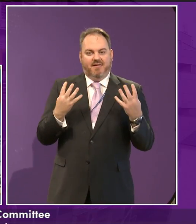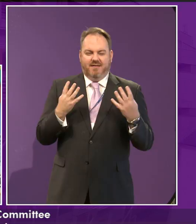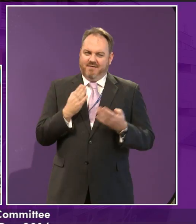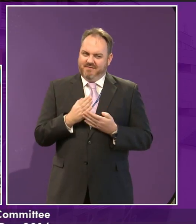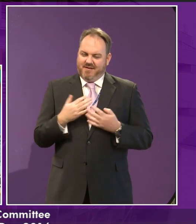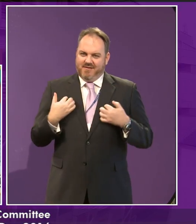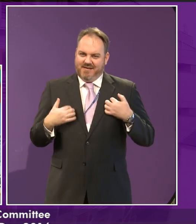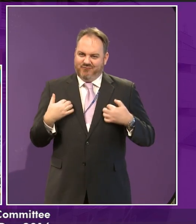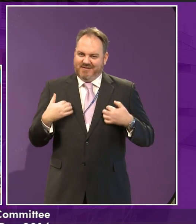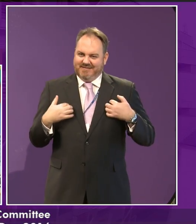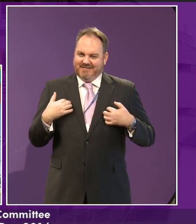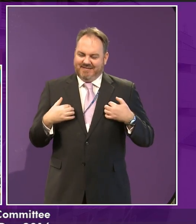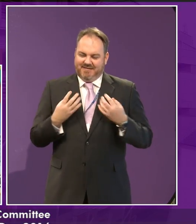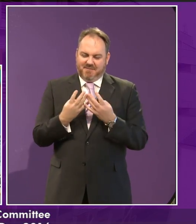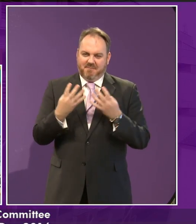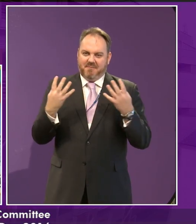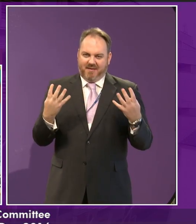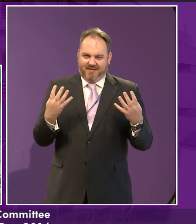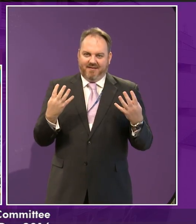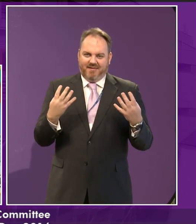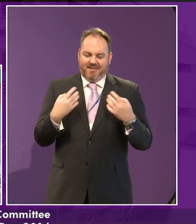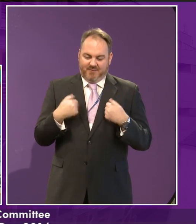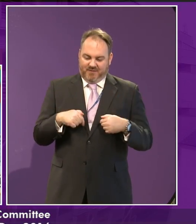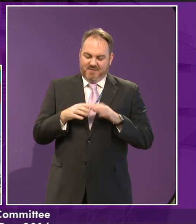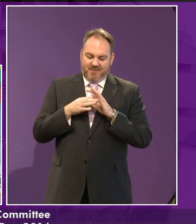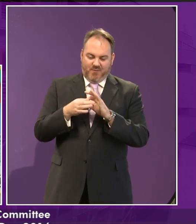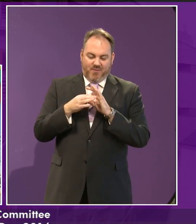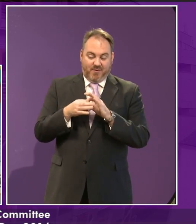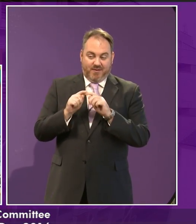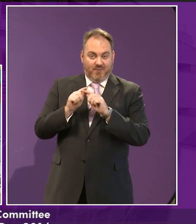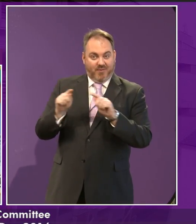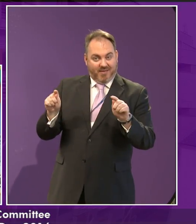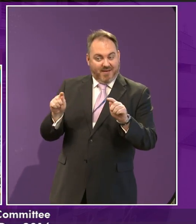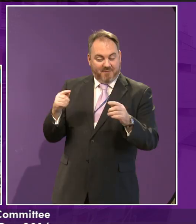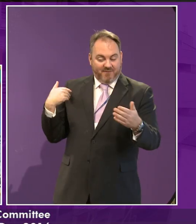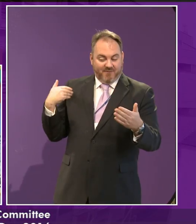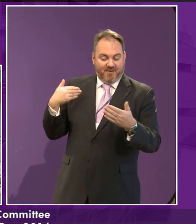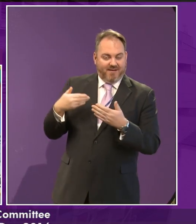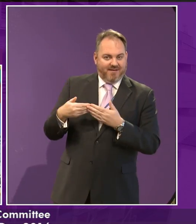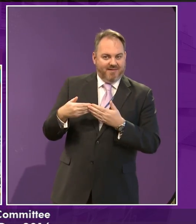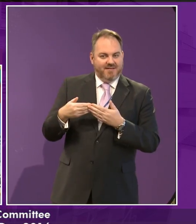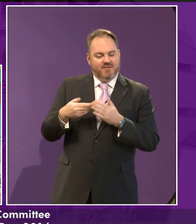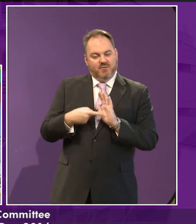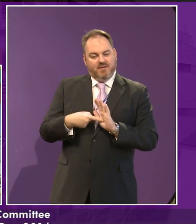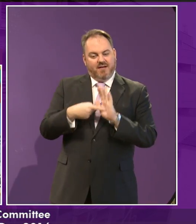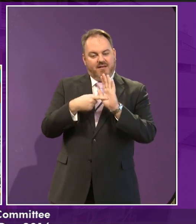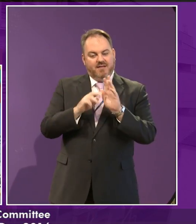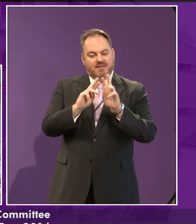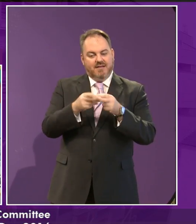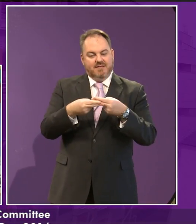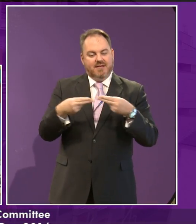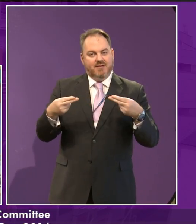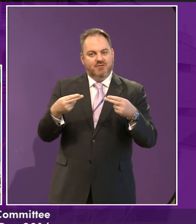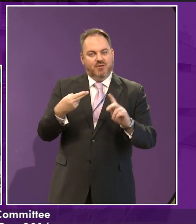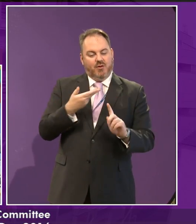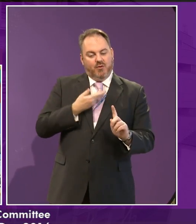very interesting and exciting panel that the committee has been working with over the last few weeks to highlight International Human Rights Day, which is this Saturday,